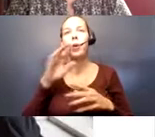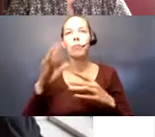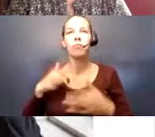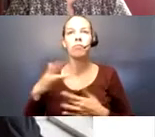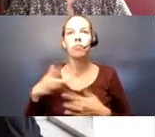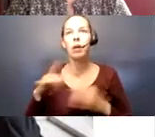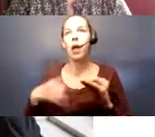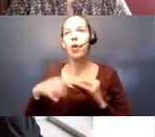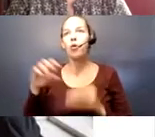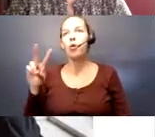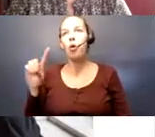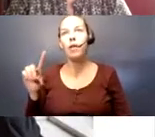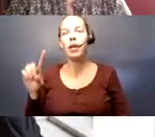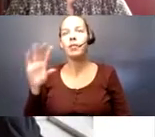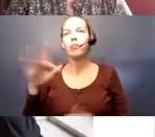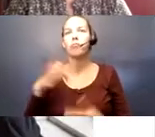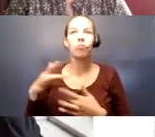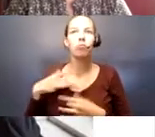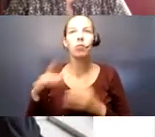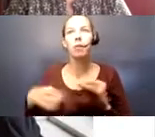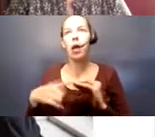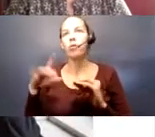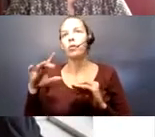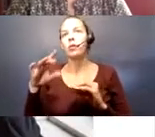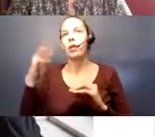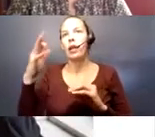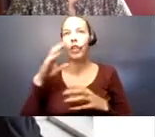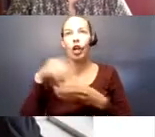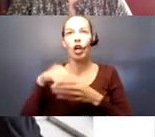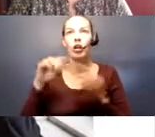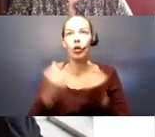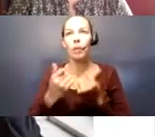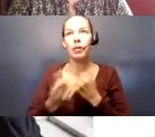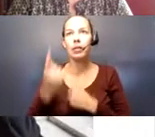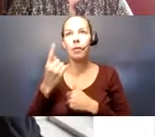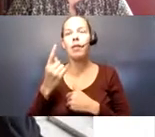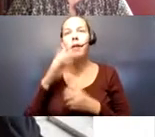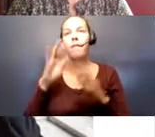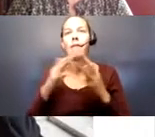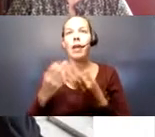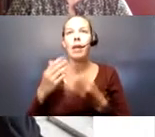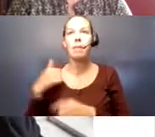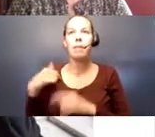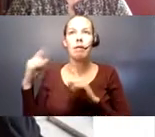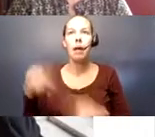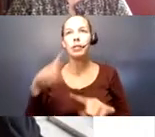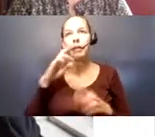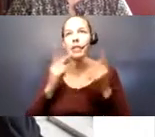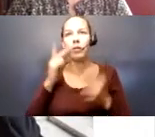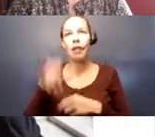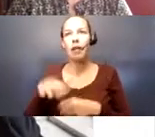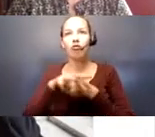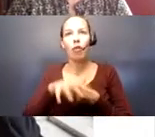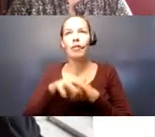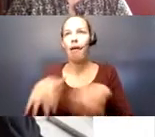worried about their family members getting COVID. They're worried about if they are in a group with somebody. So, let's say a family member comes over to visit them. Just all that stress and